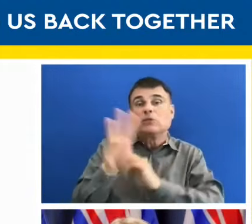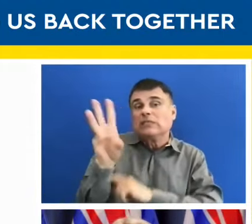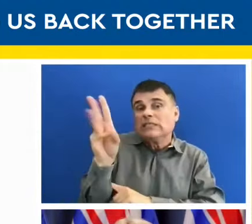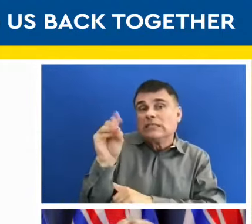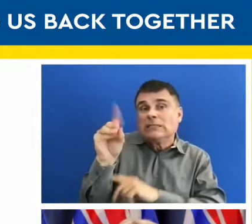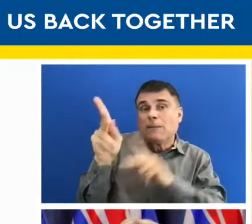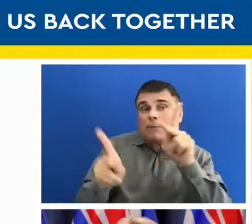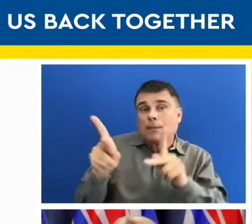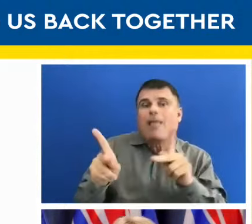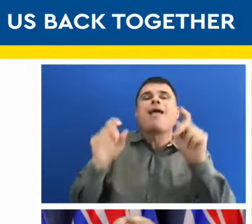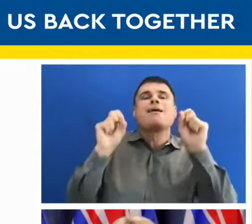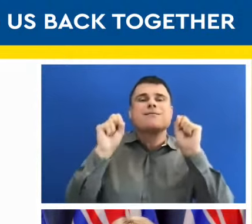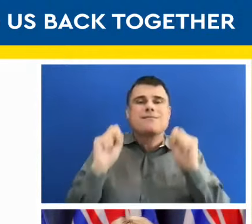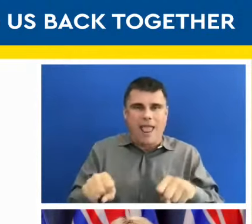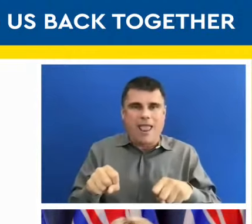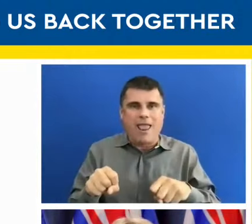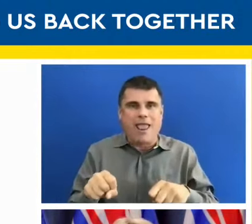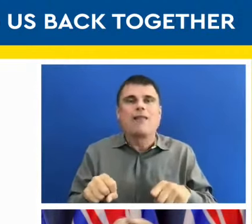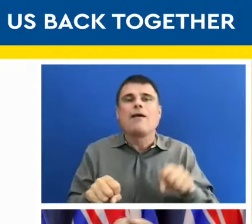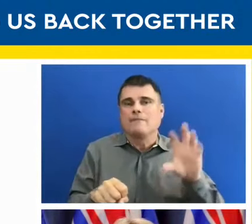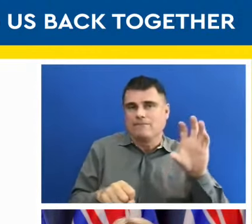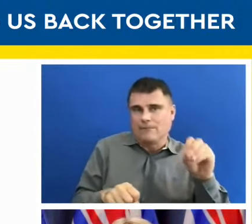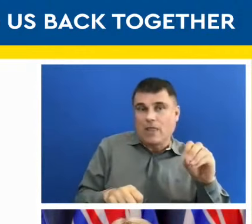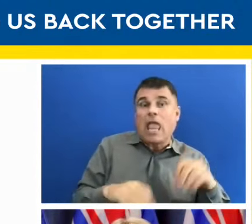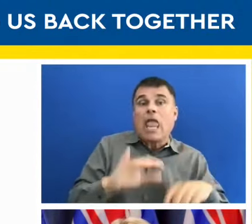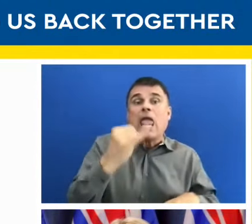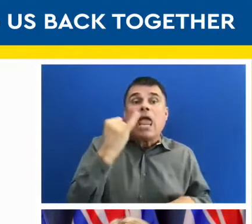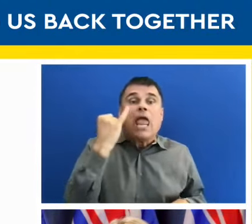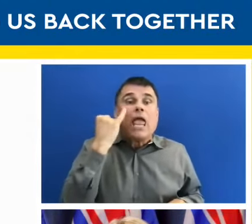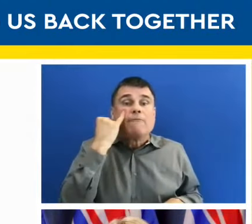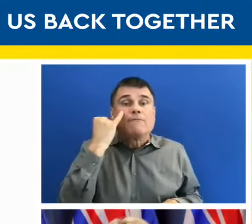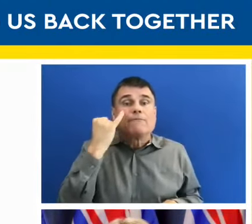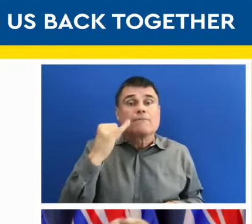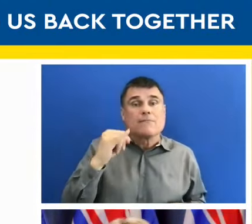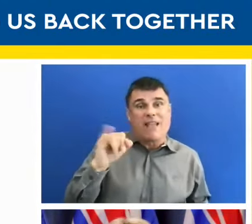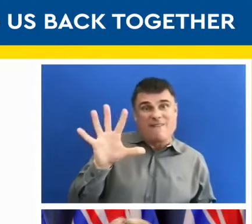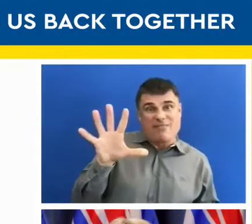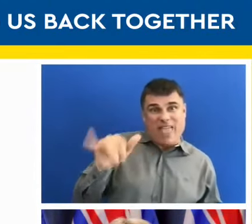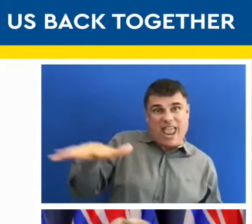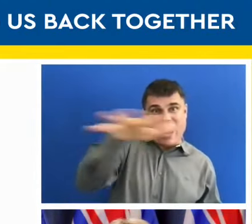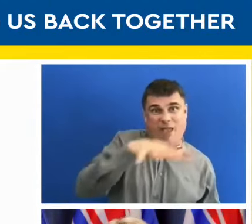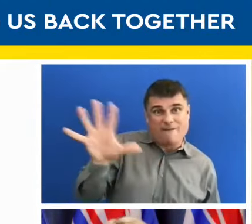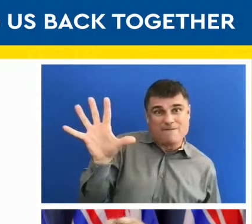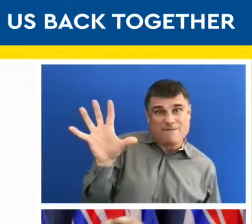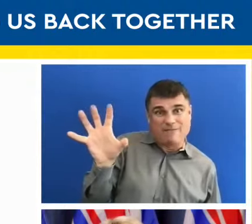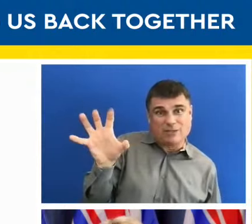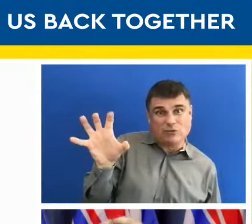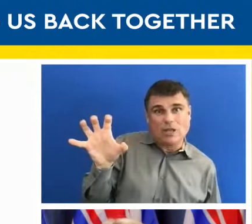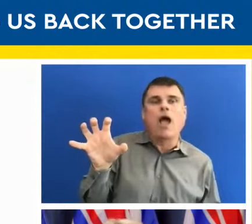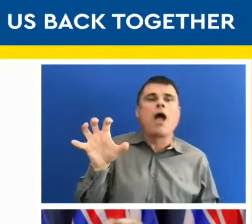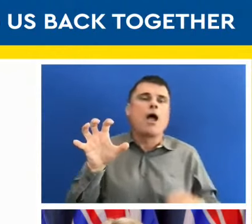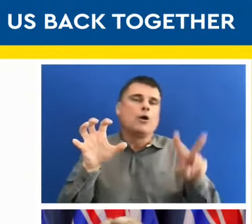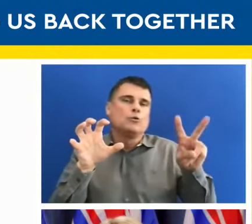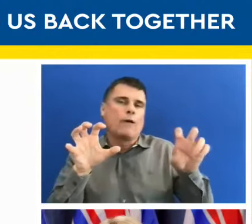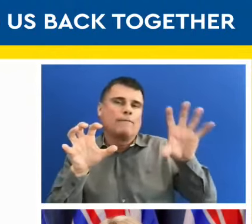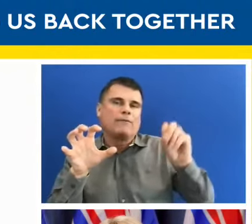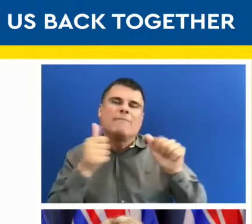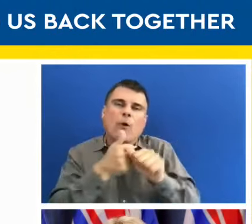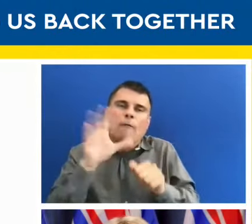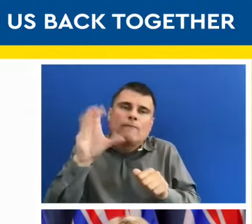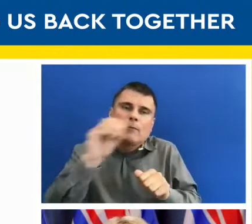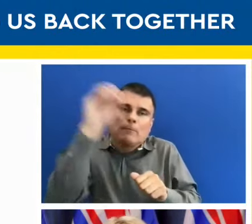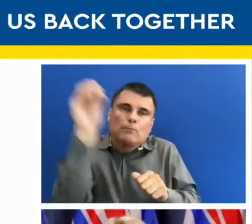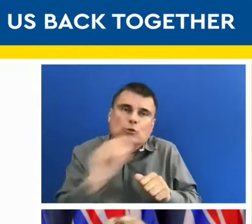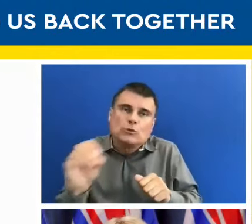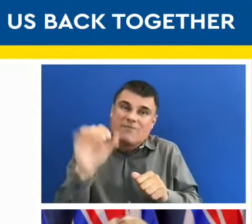If it is a venue that has 500 people, then 50% capacity would be 250. And we will need those communicable